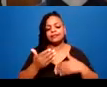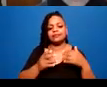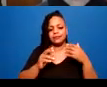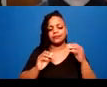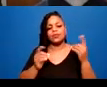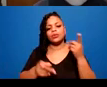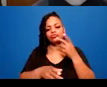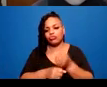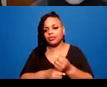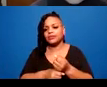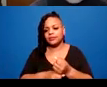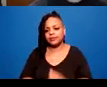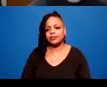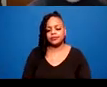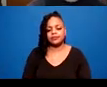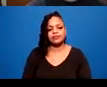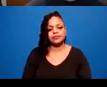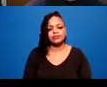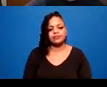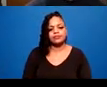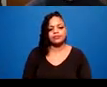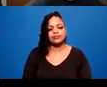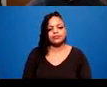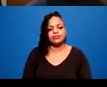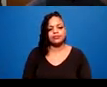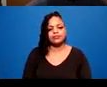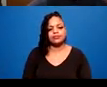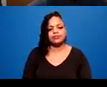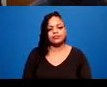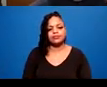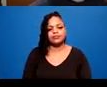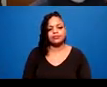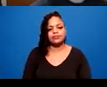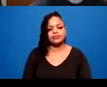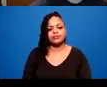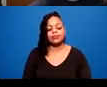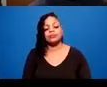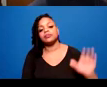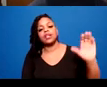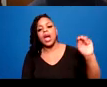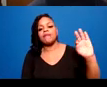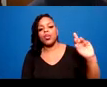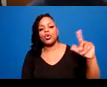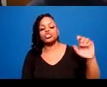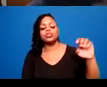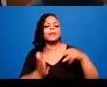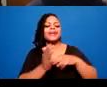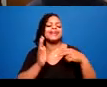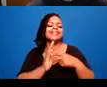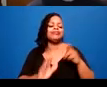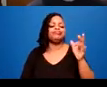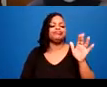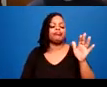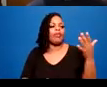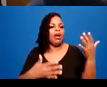Camouflage or silence, so folks who maybe learned that going under the